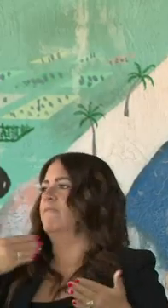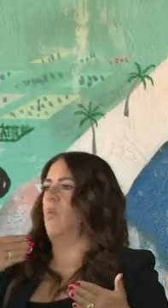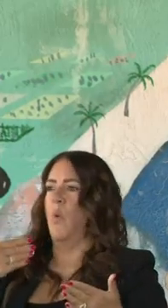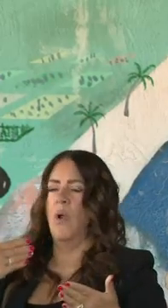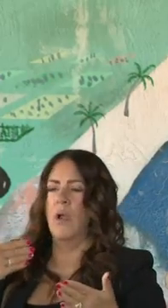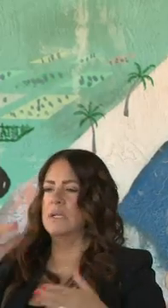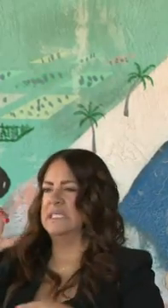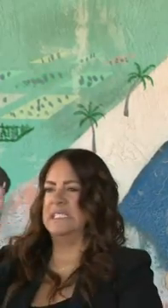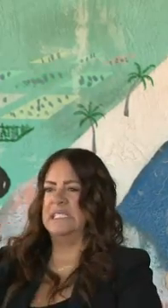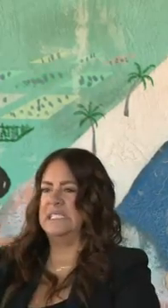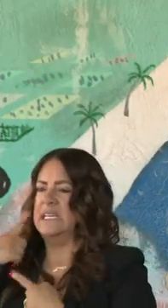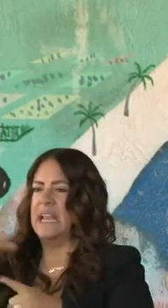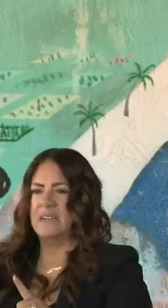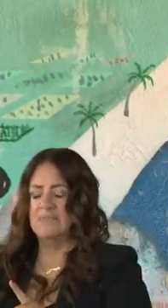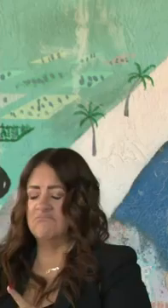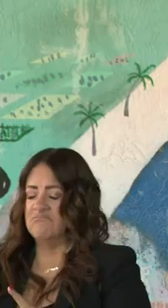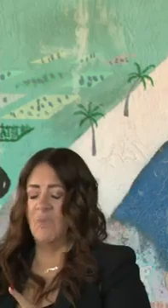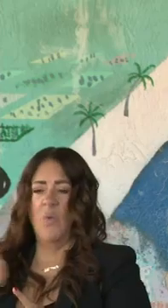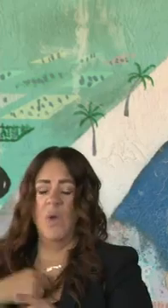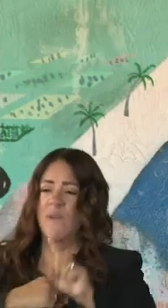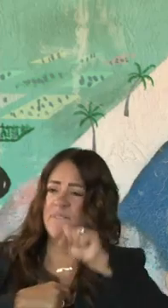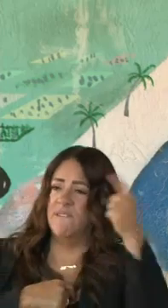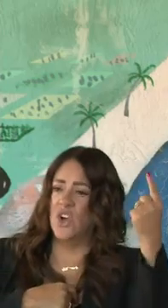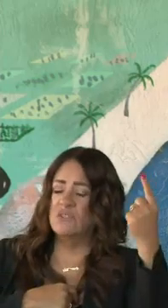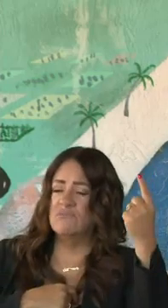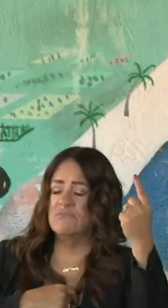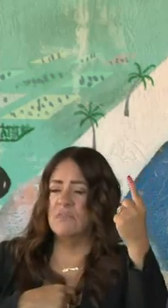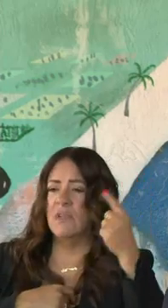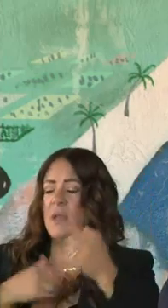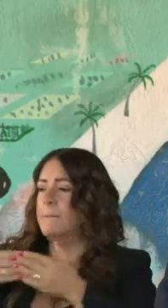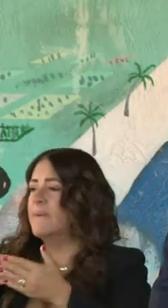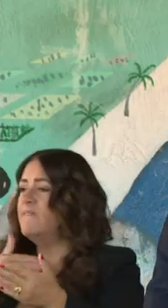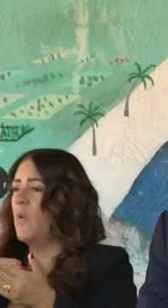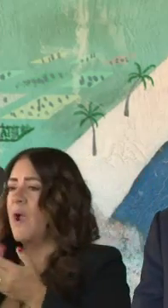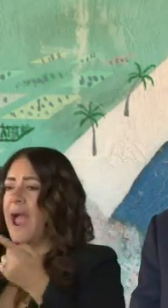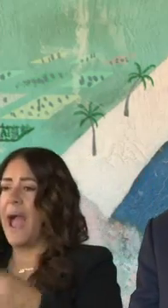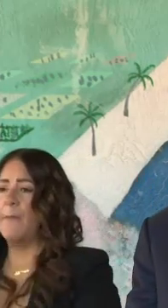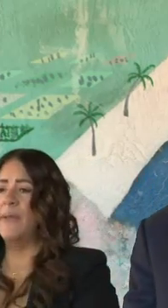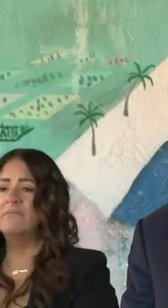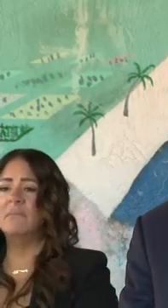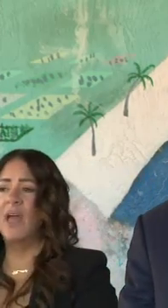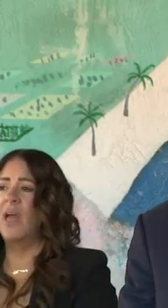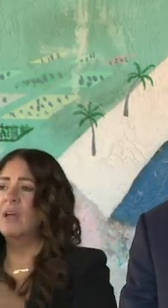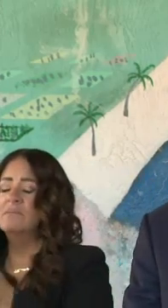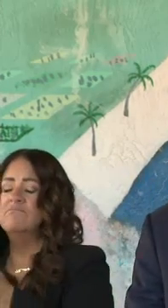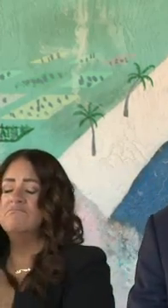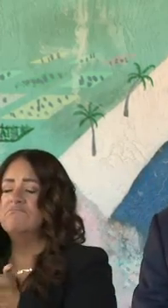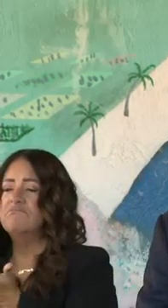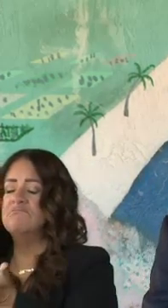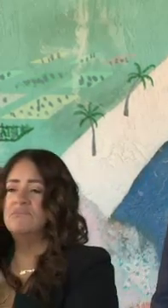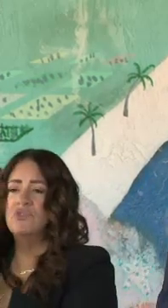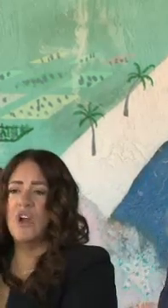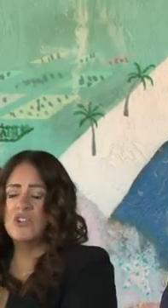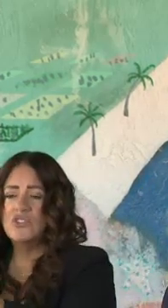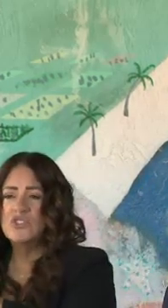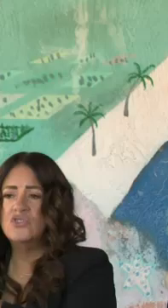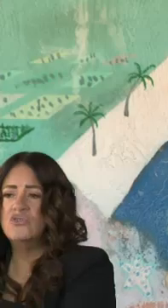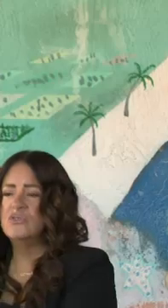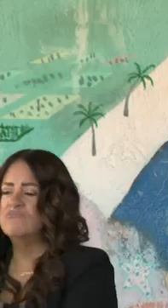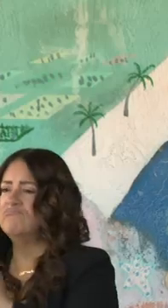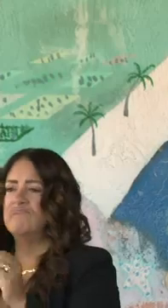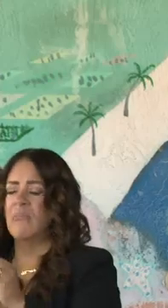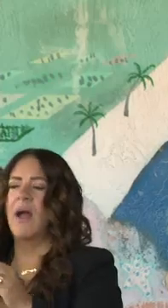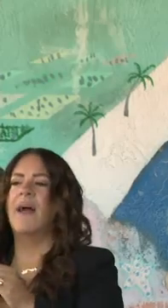CDC aligned with that standard, before the Academy of Pediatrics aligned with that strategy,